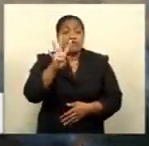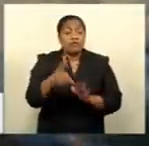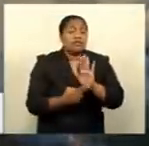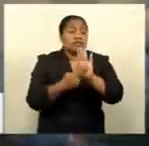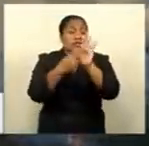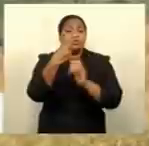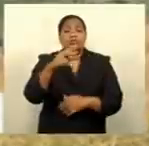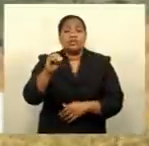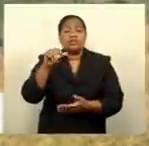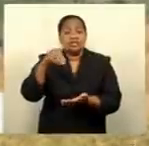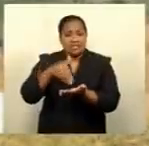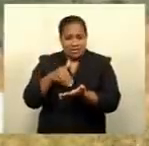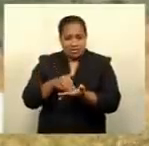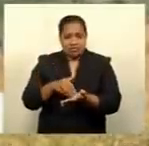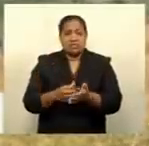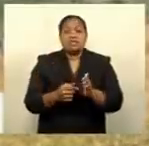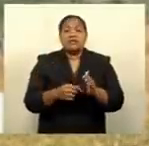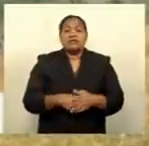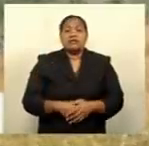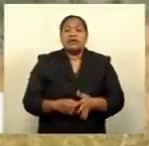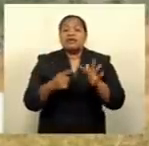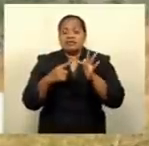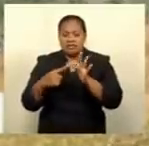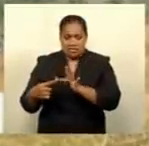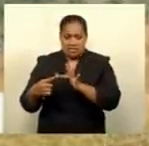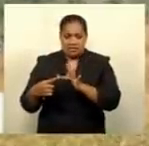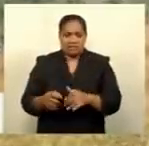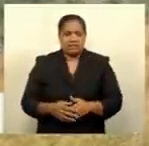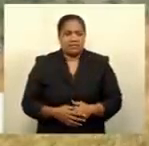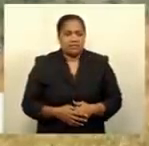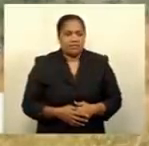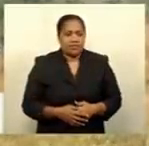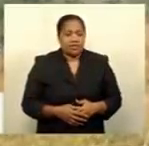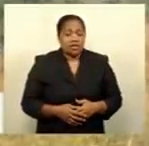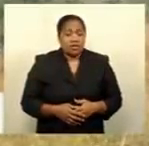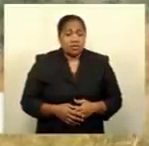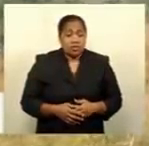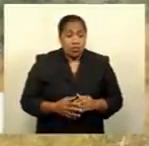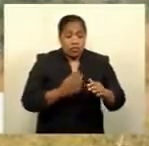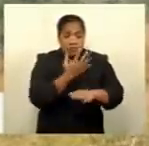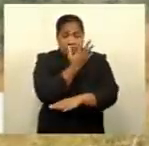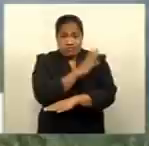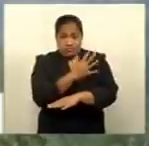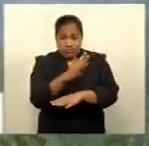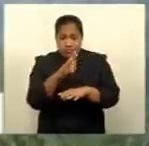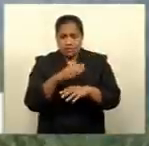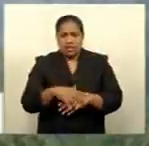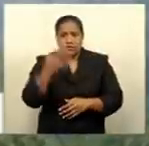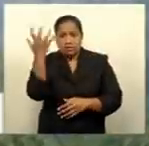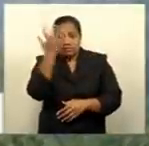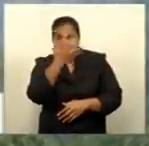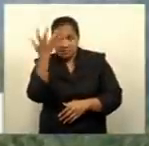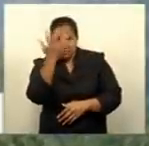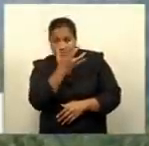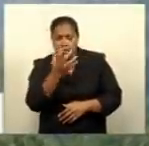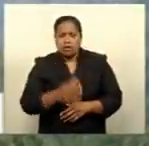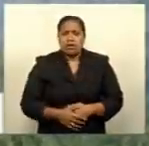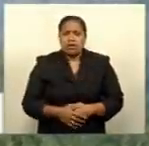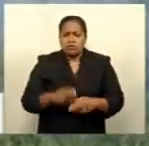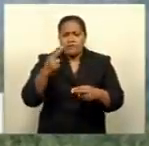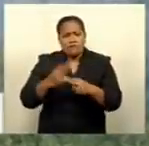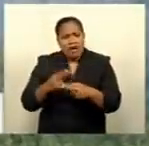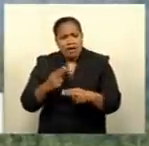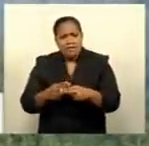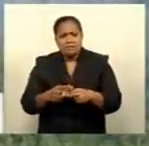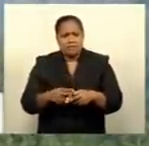20 in the Central and Eastern Divisions. While these bushfires pose a threat to farms, properties, people's